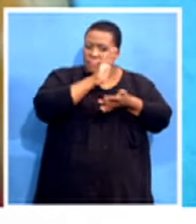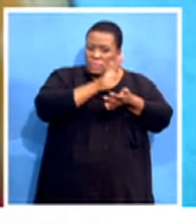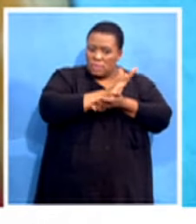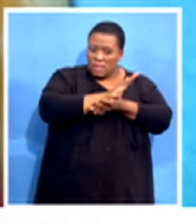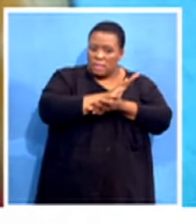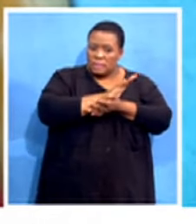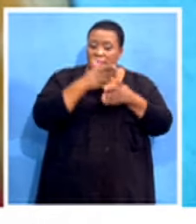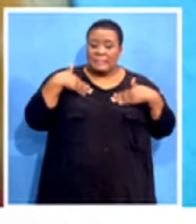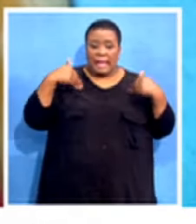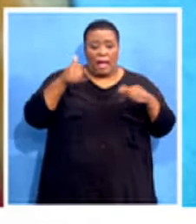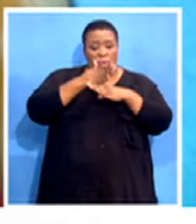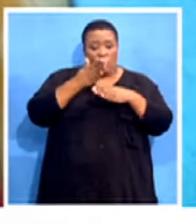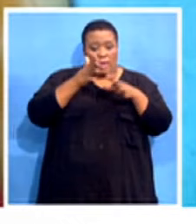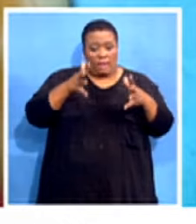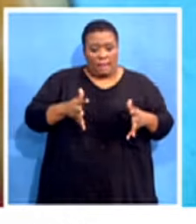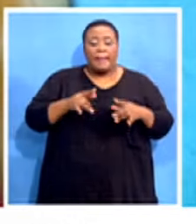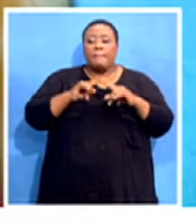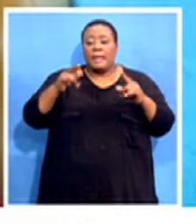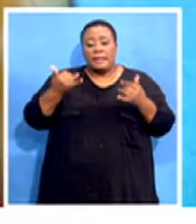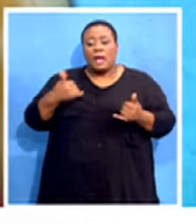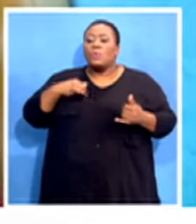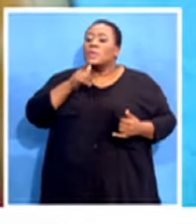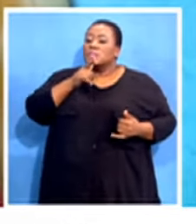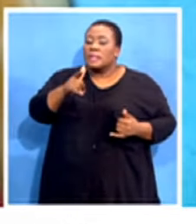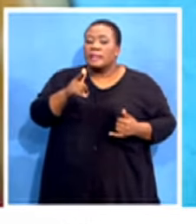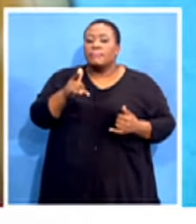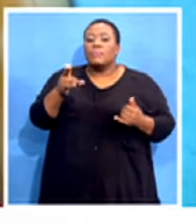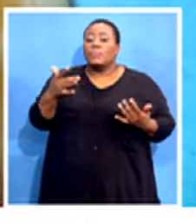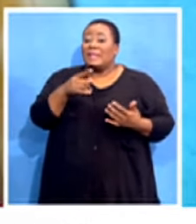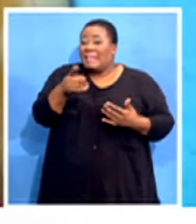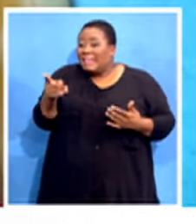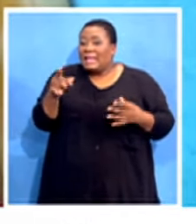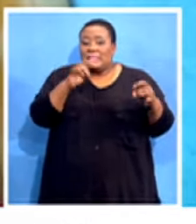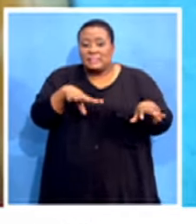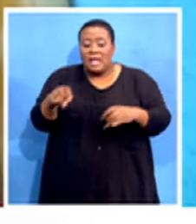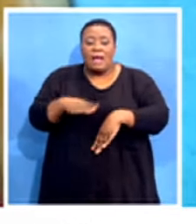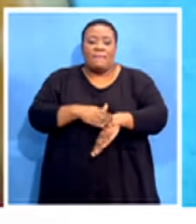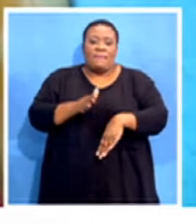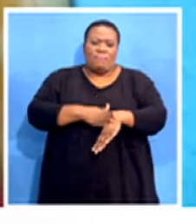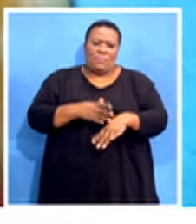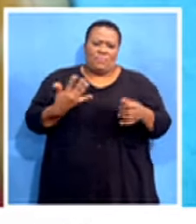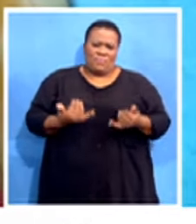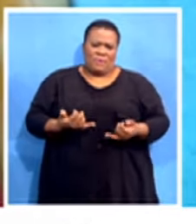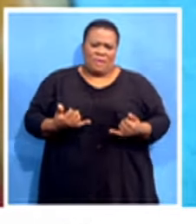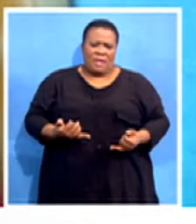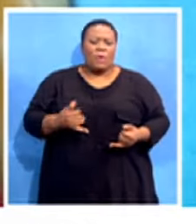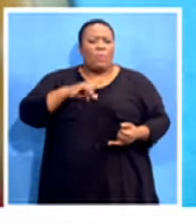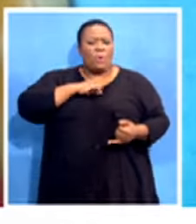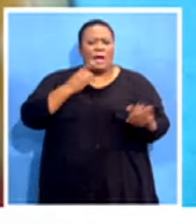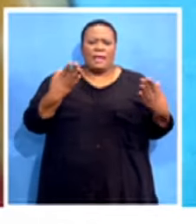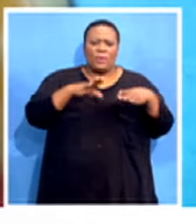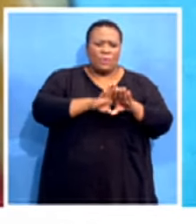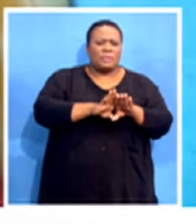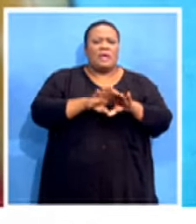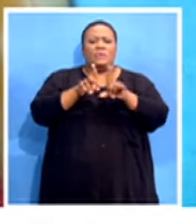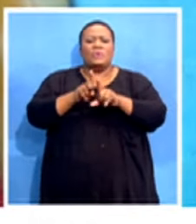his conscience to know that nurses are suffering and having it difficult during this COVID-19, and particularly because of the lockdowns